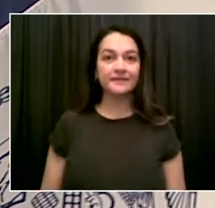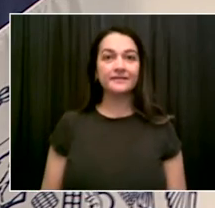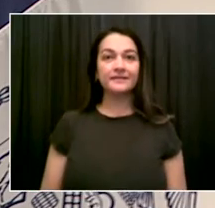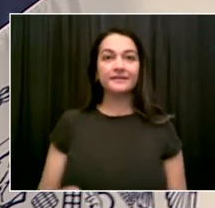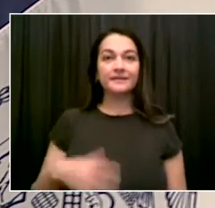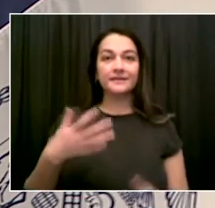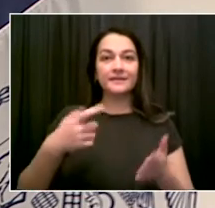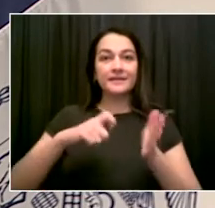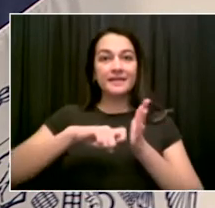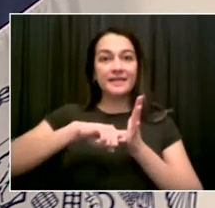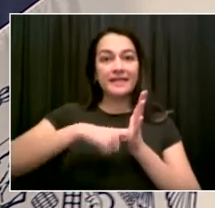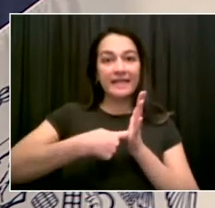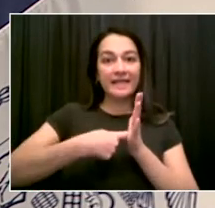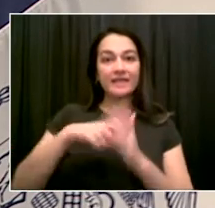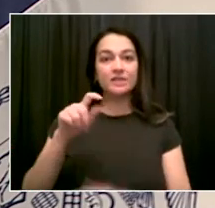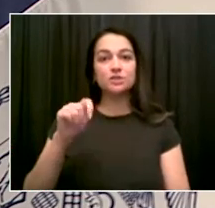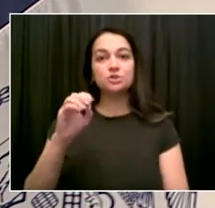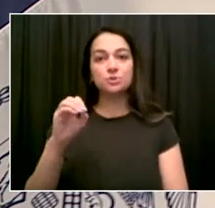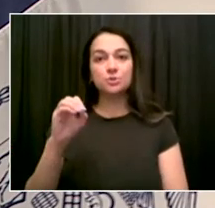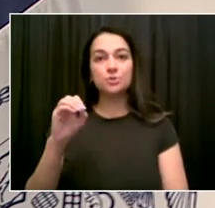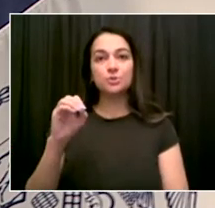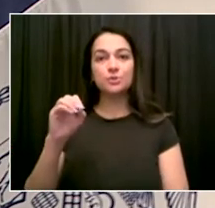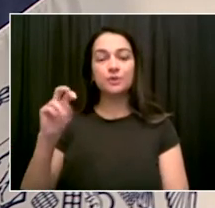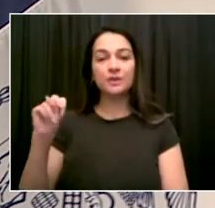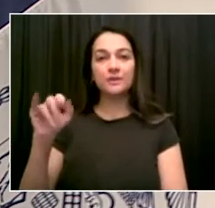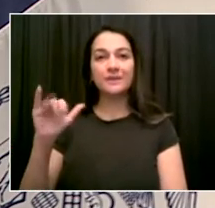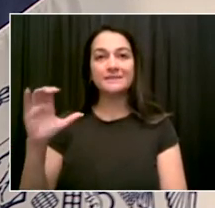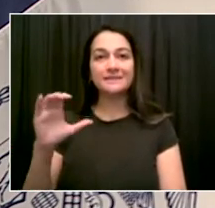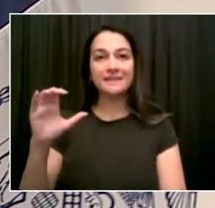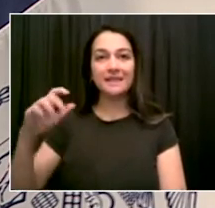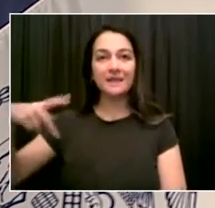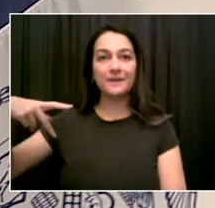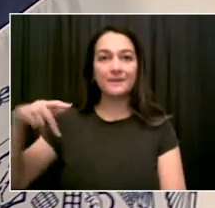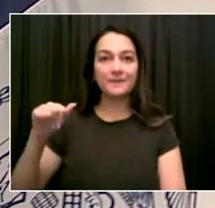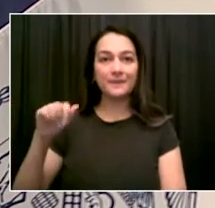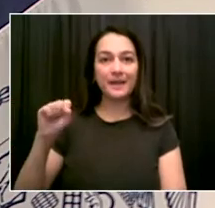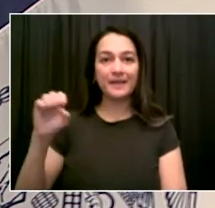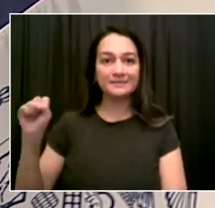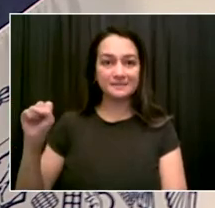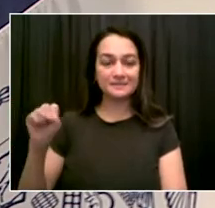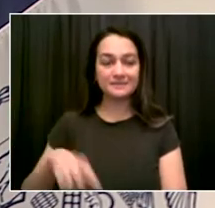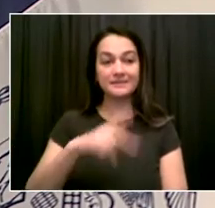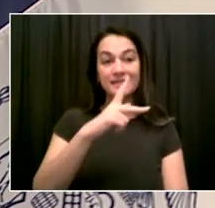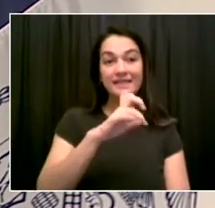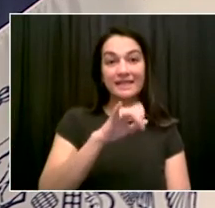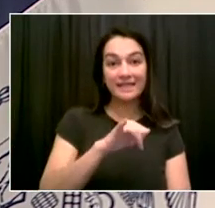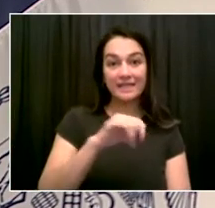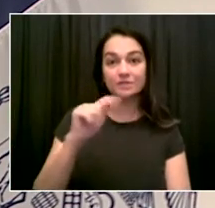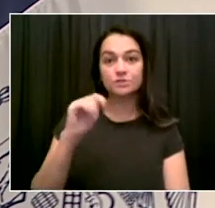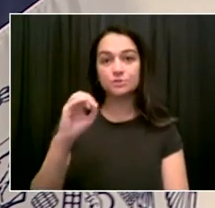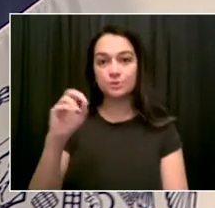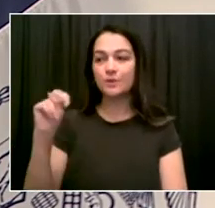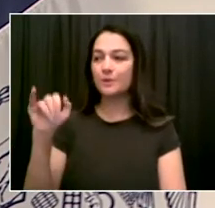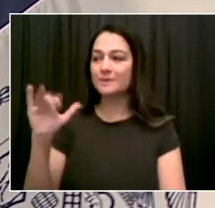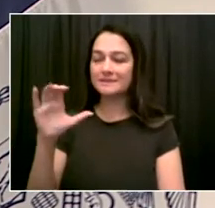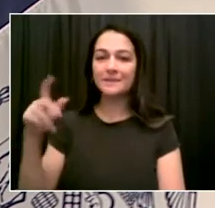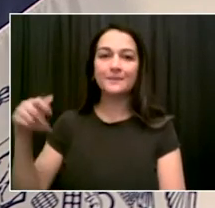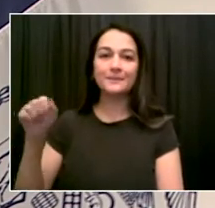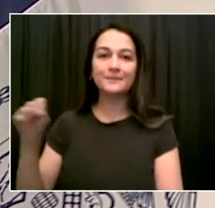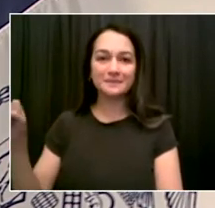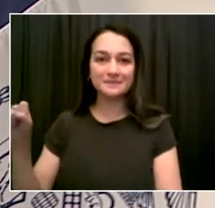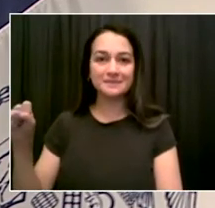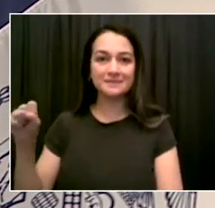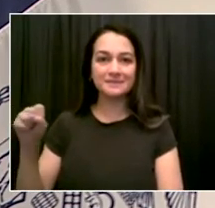want you to imagine the notion that because someone's vaccinated, they can do all the amazing things that are available in this city.